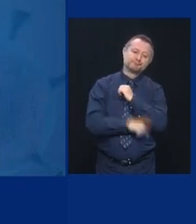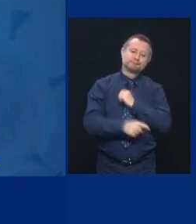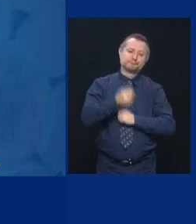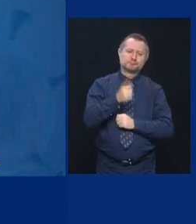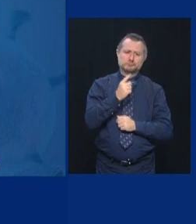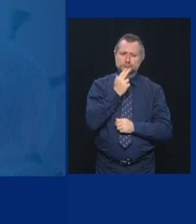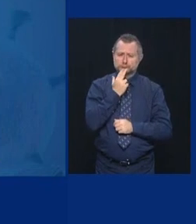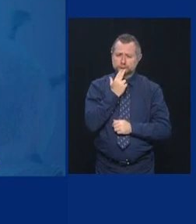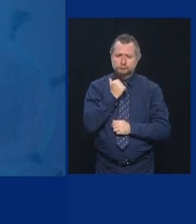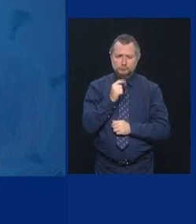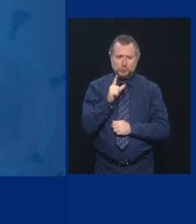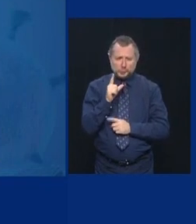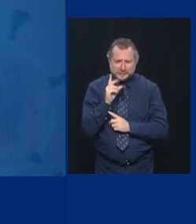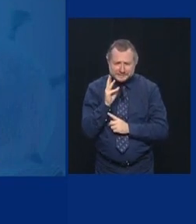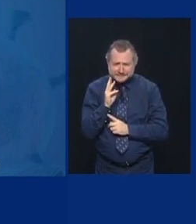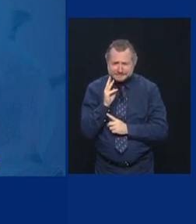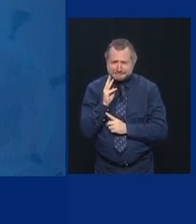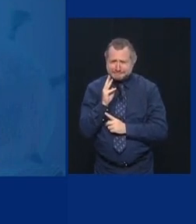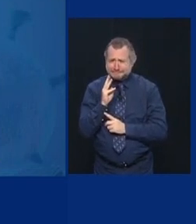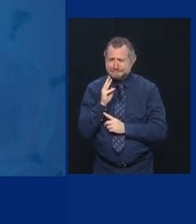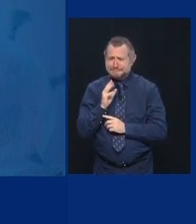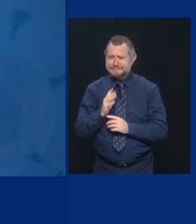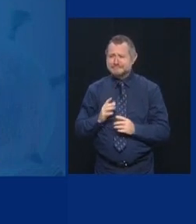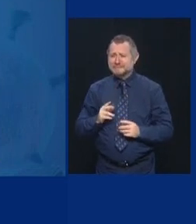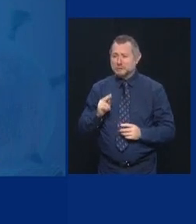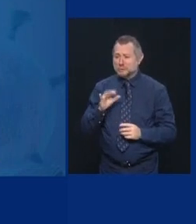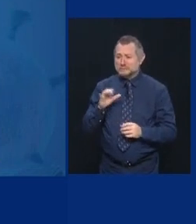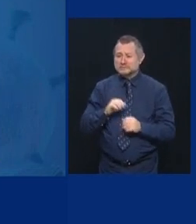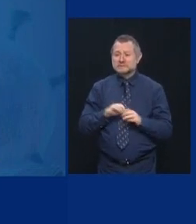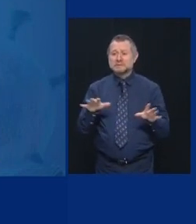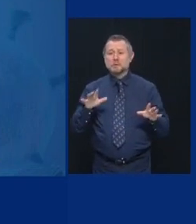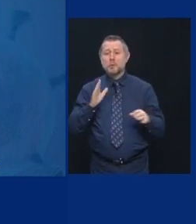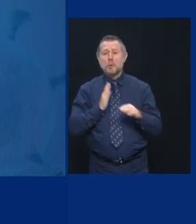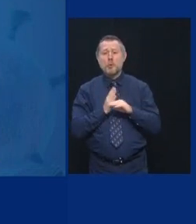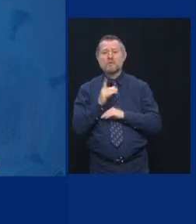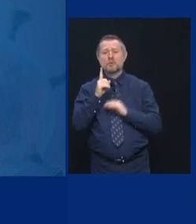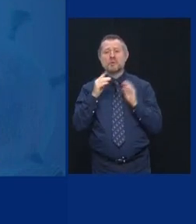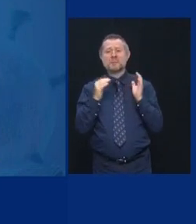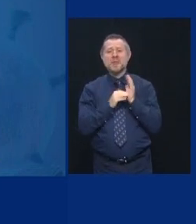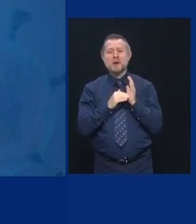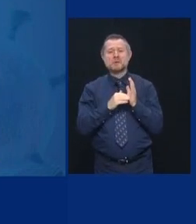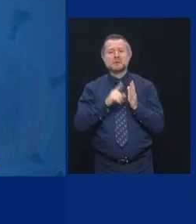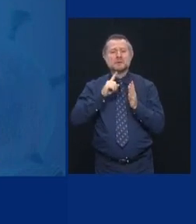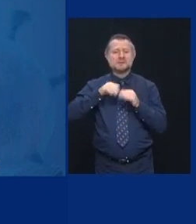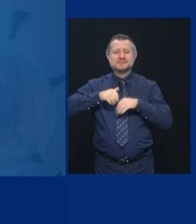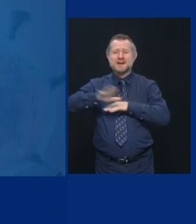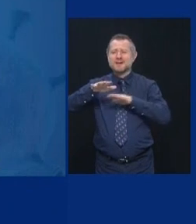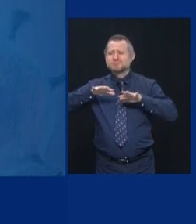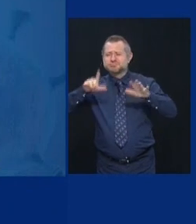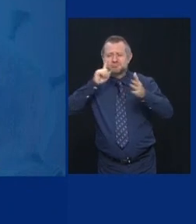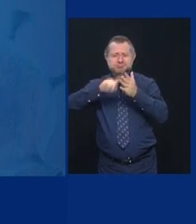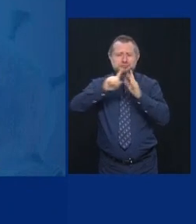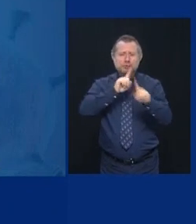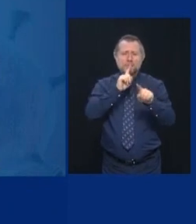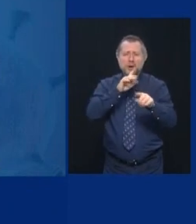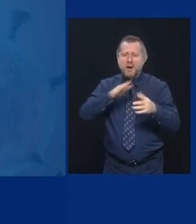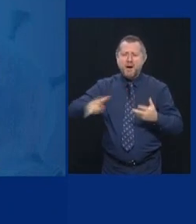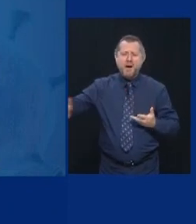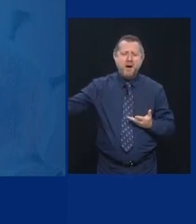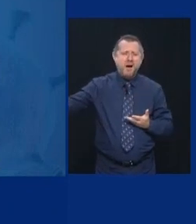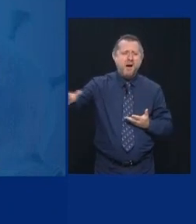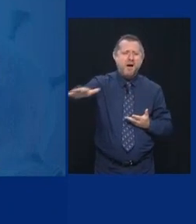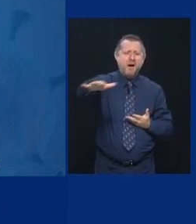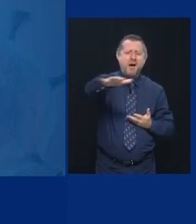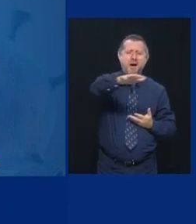New York City deployed 1,000 people. For days, three days. 1,000 people for three days